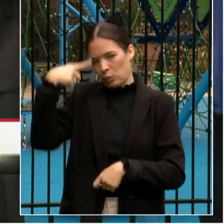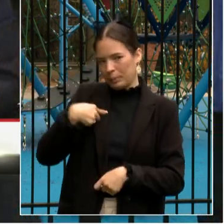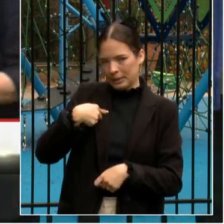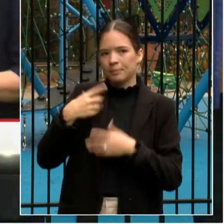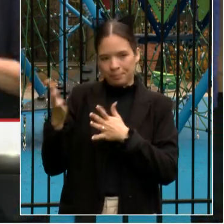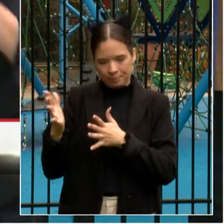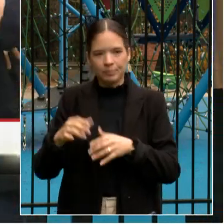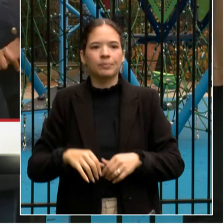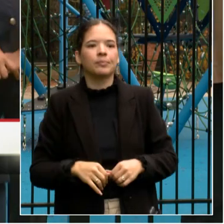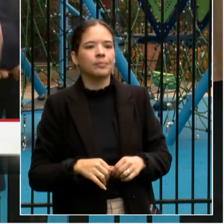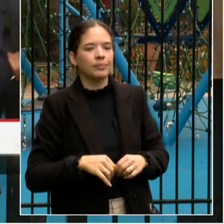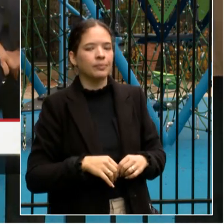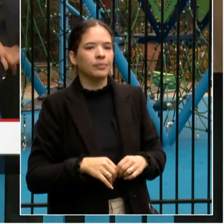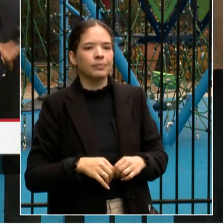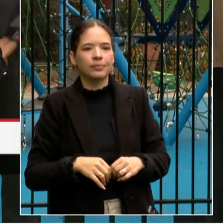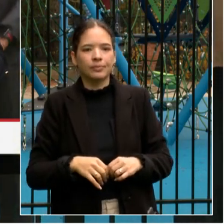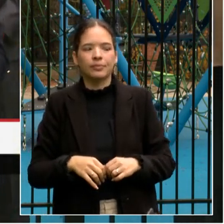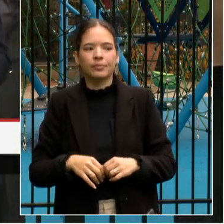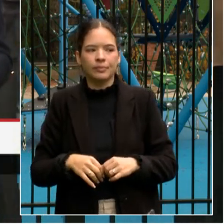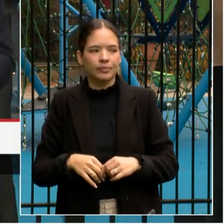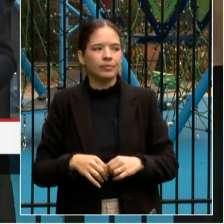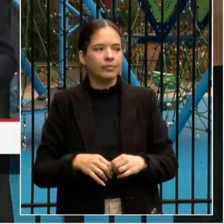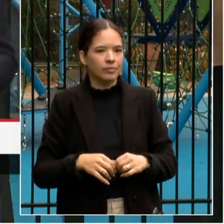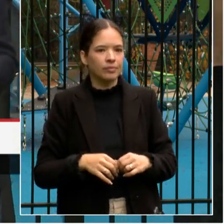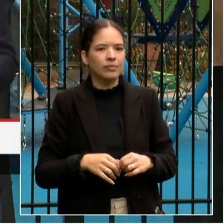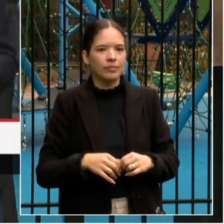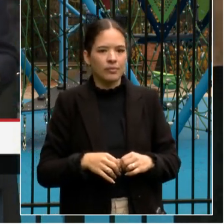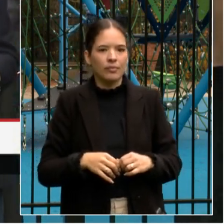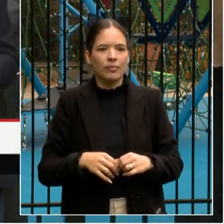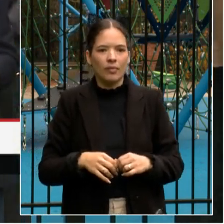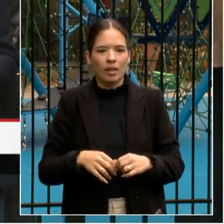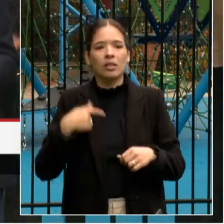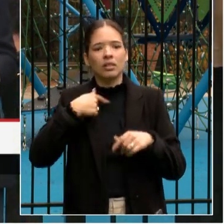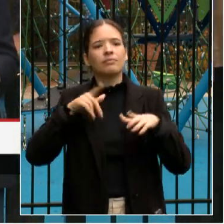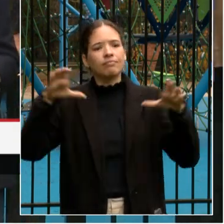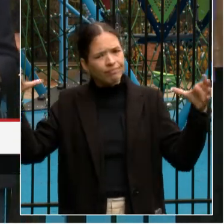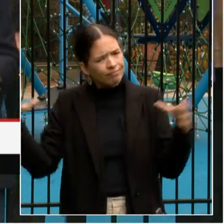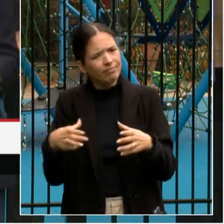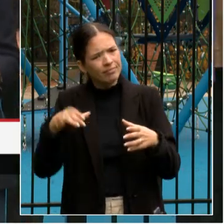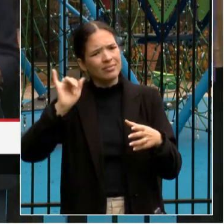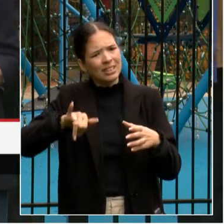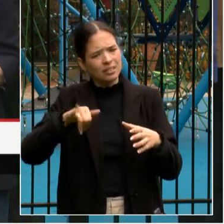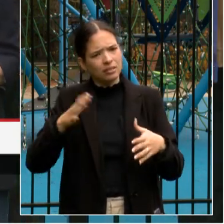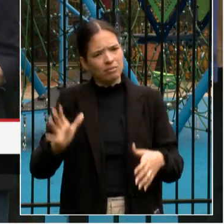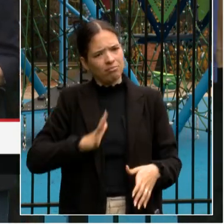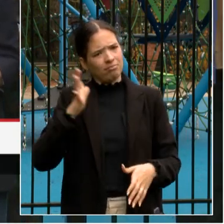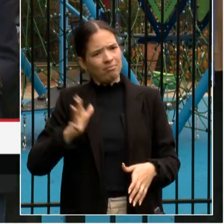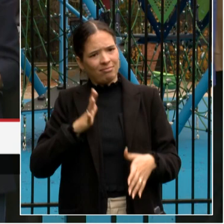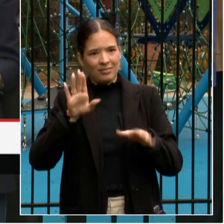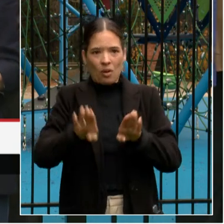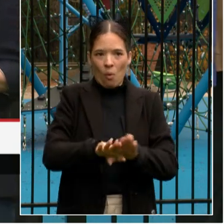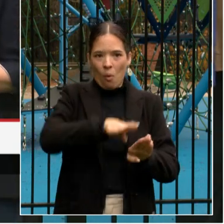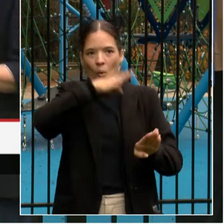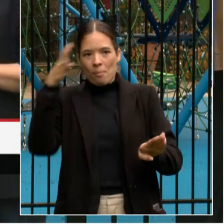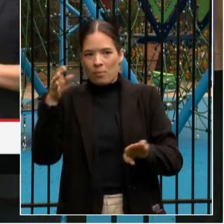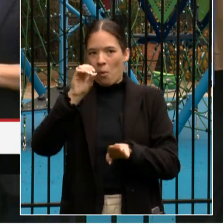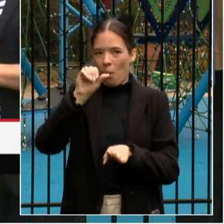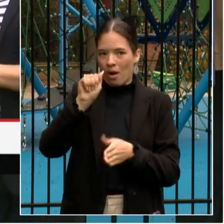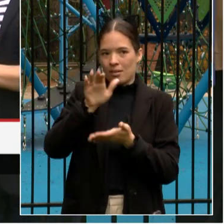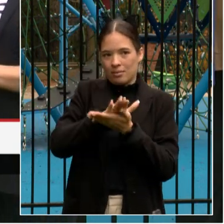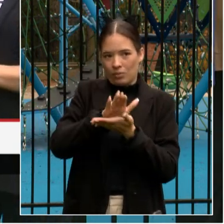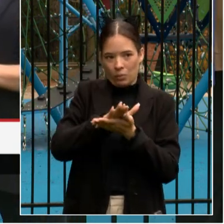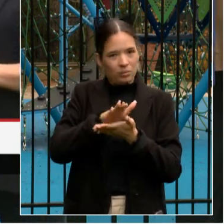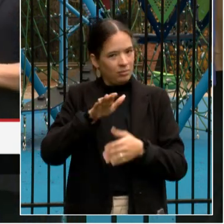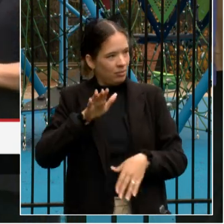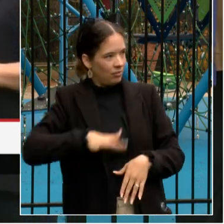Thank you. We gather today to officially open the new Oyster Adams playground. Hola,